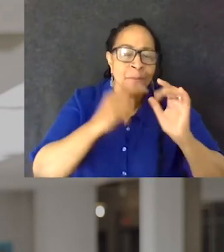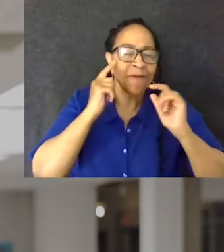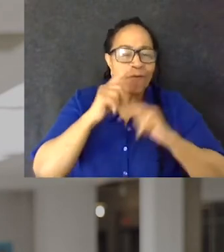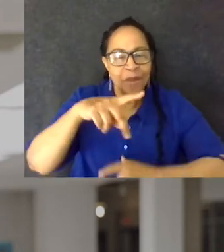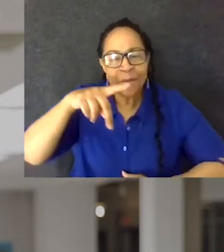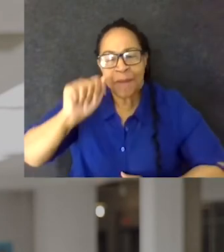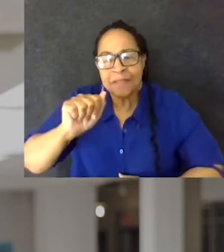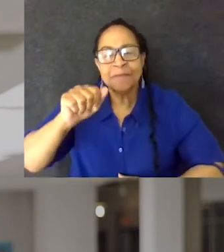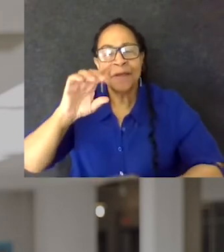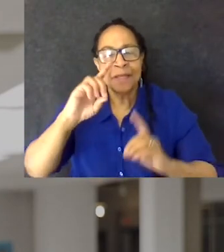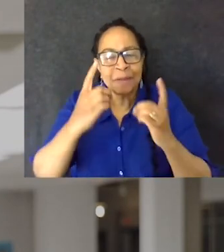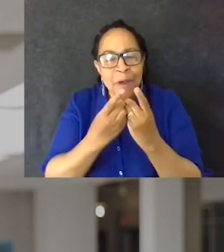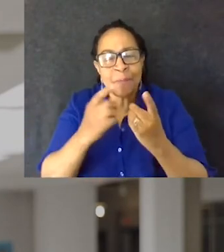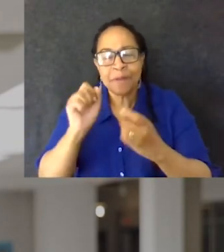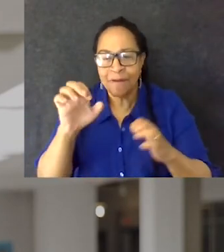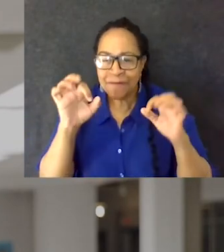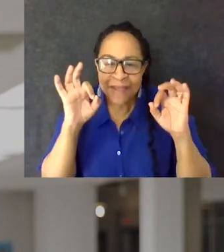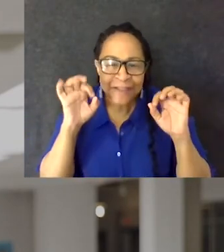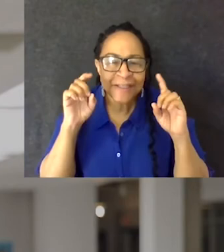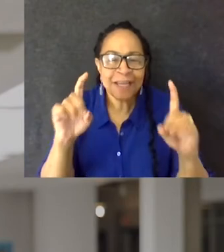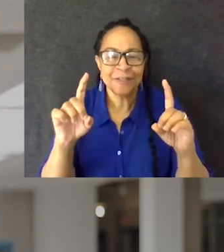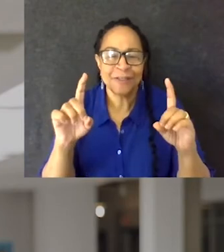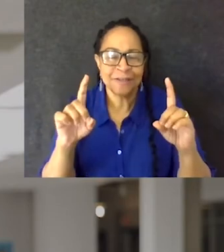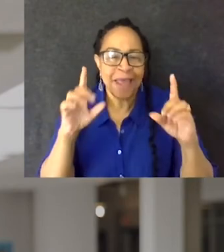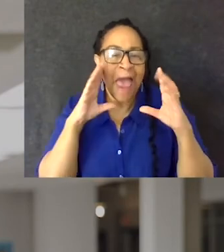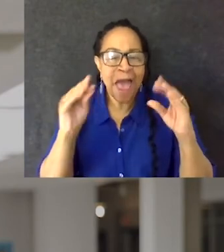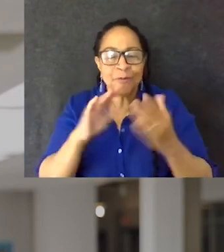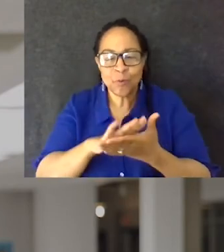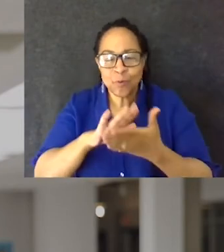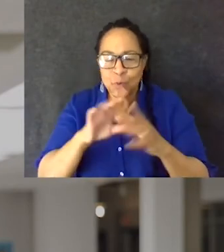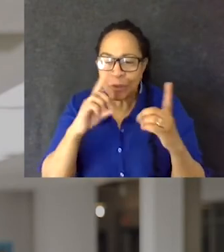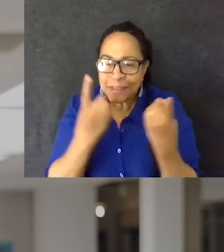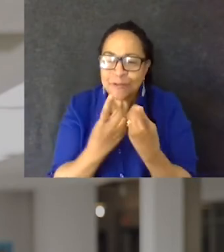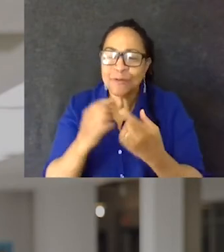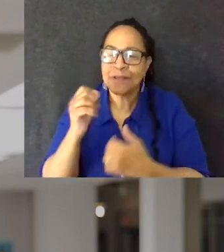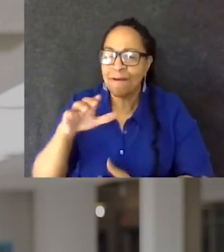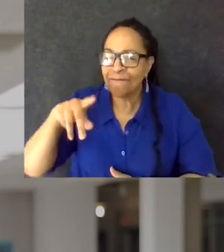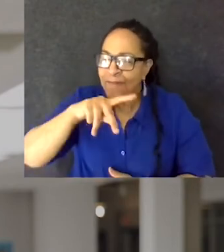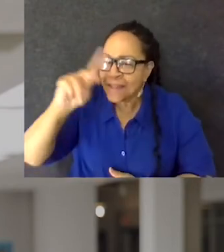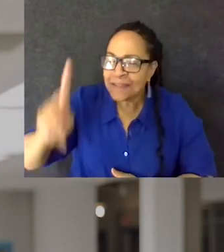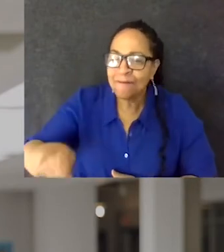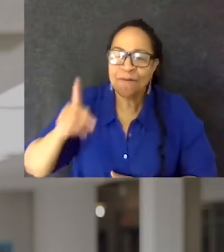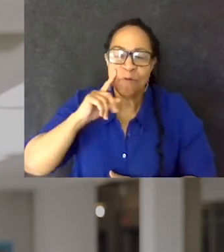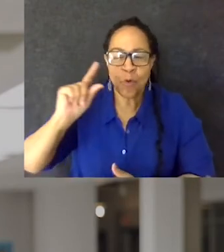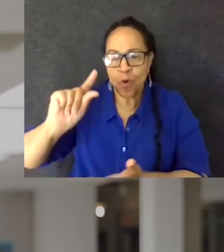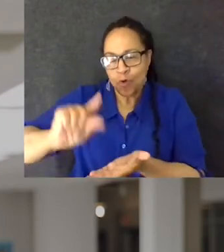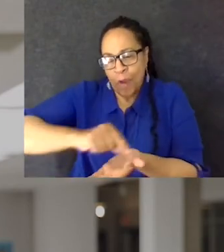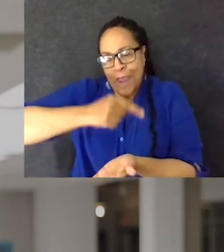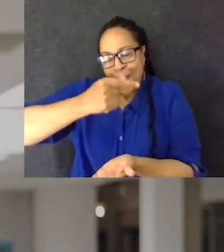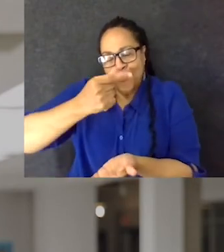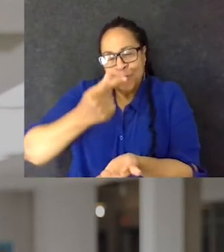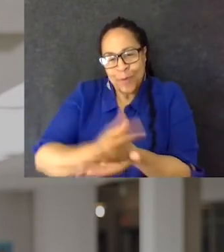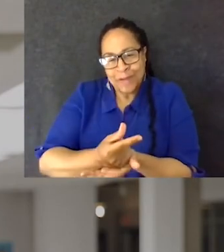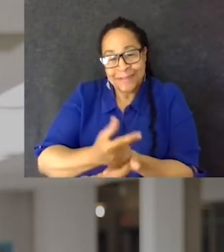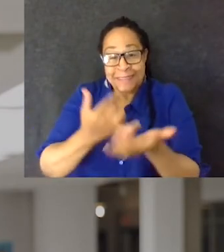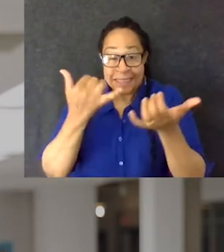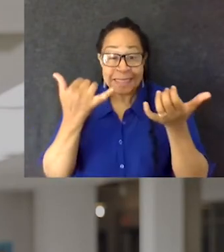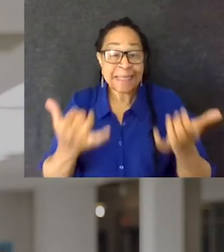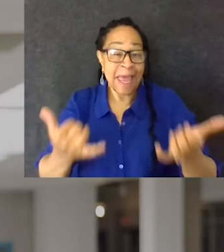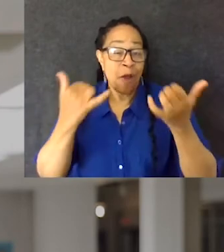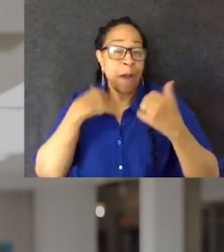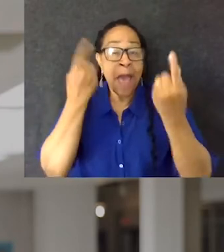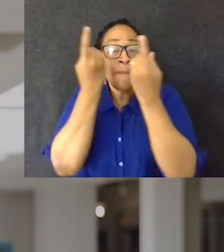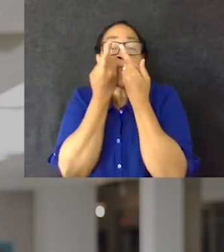Pennsylvania Department of Education and the School District of Philadelphia for graduation. And now,